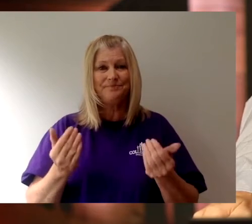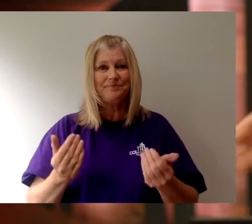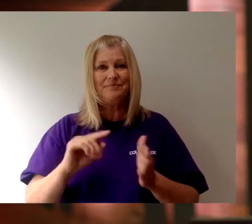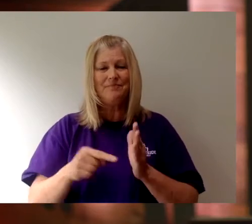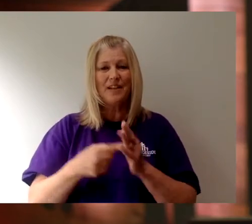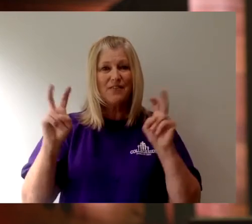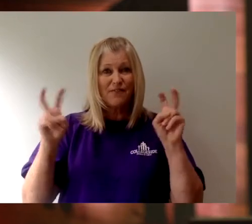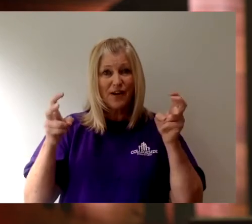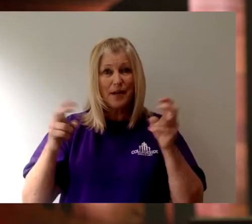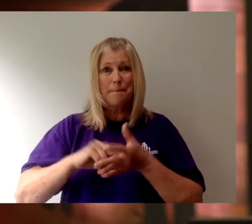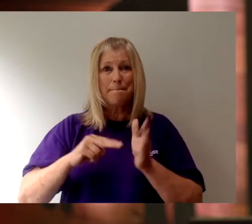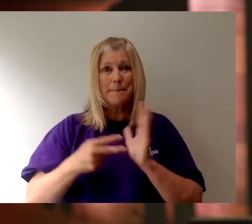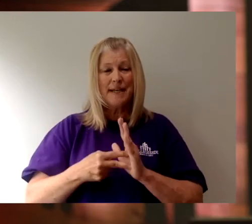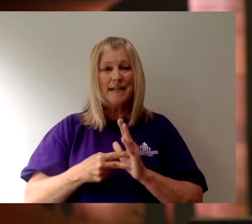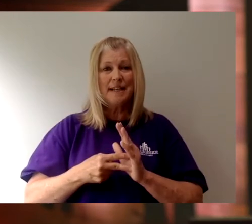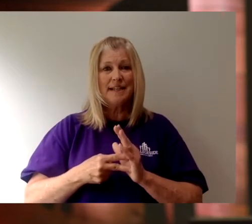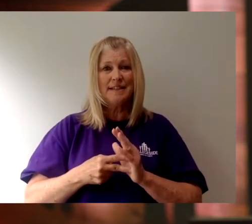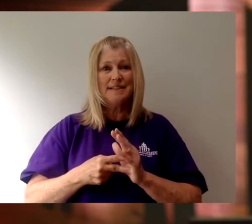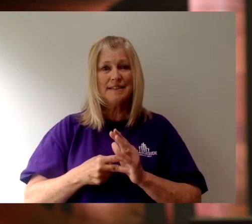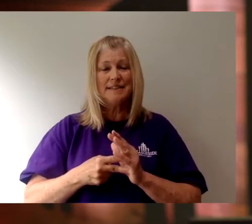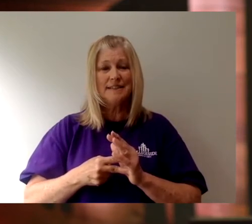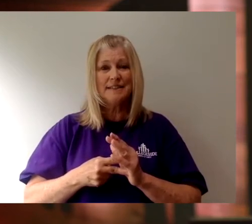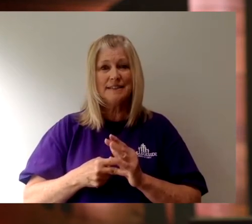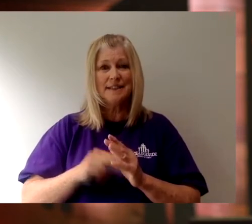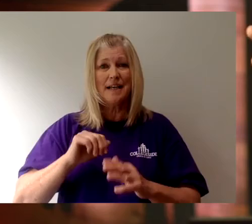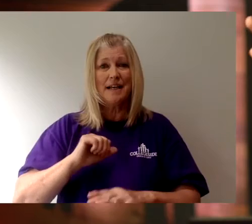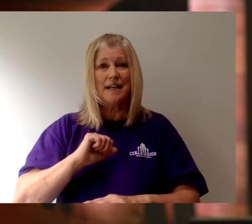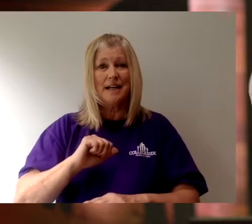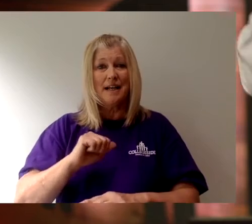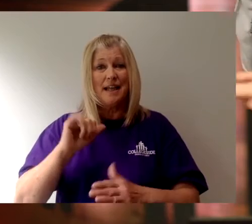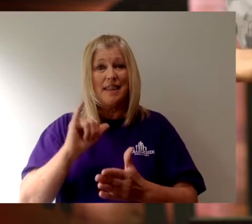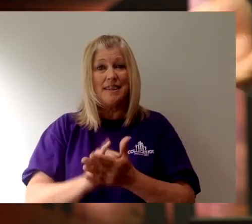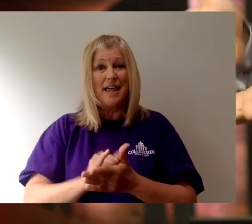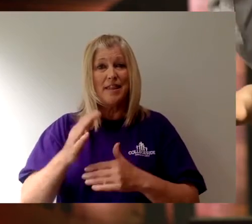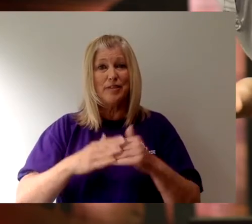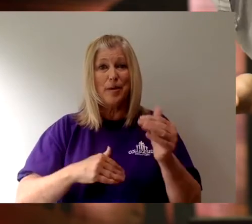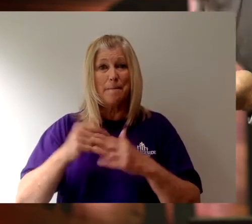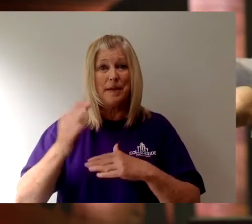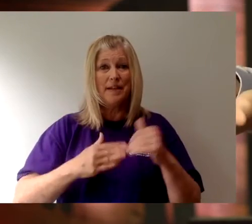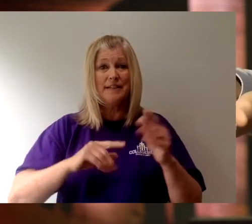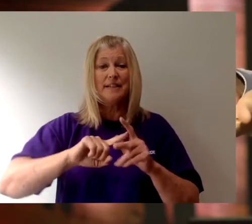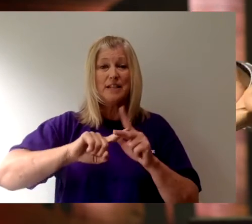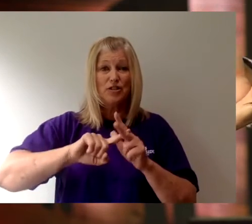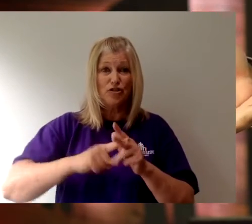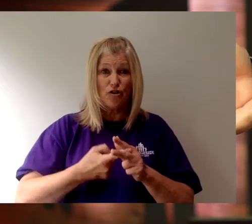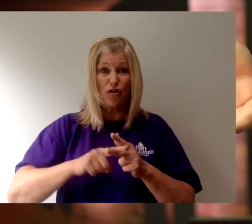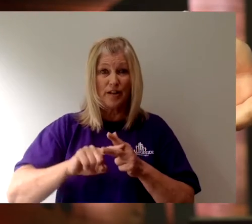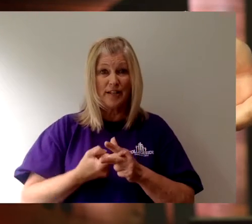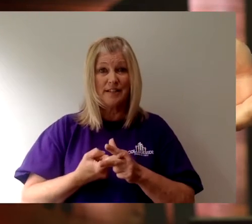This phrase means, just basically, that the building has started.